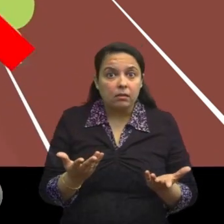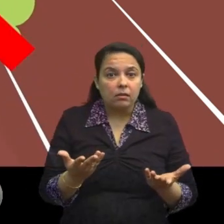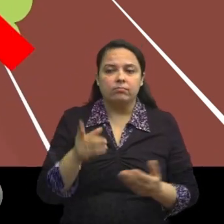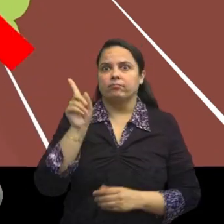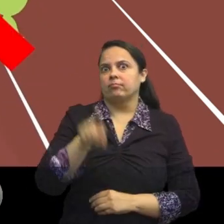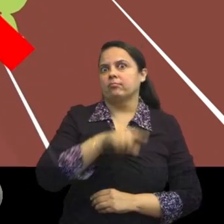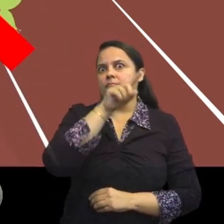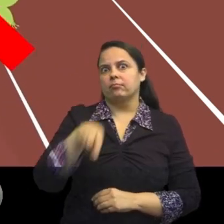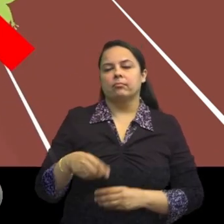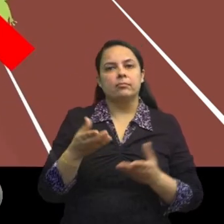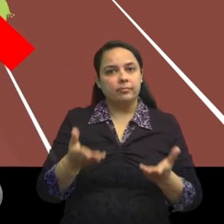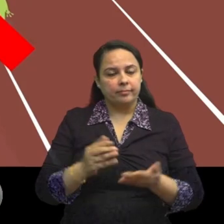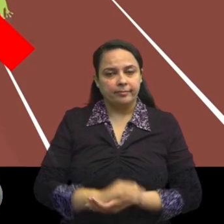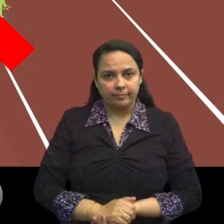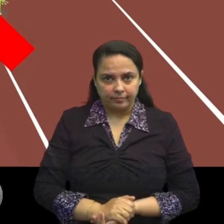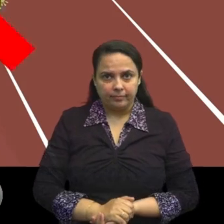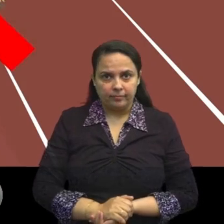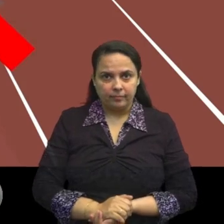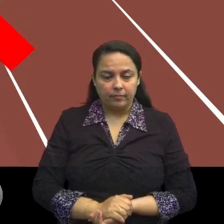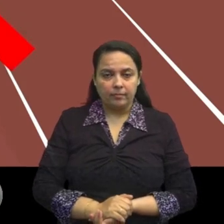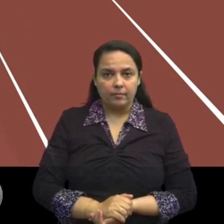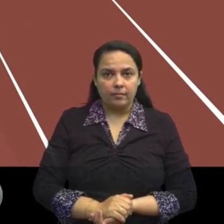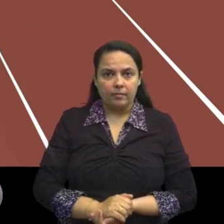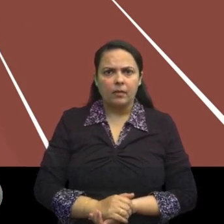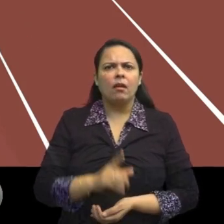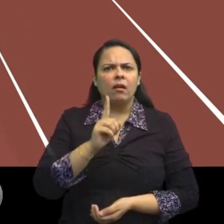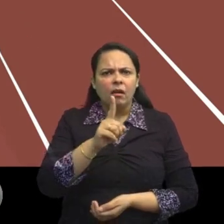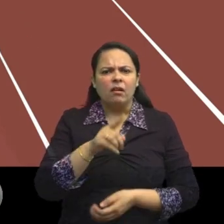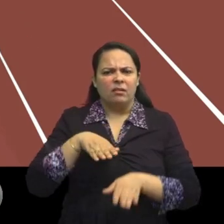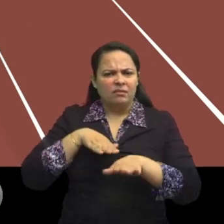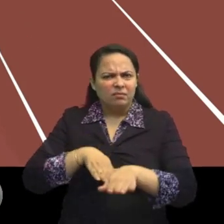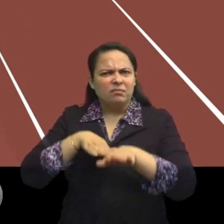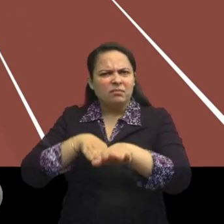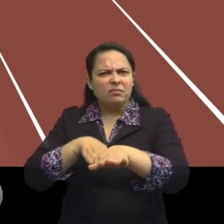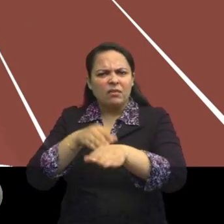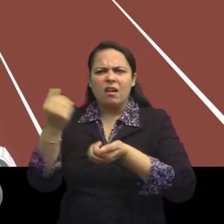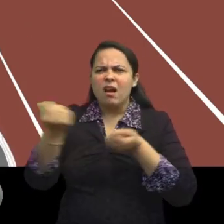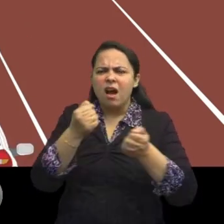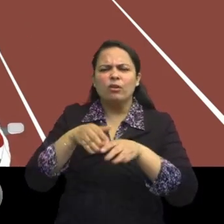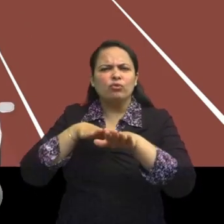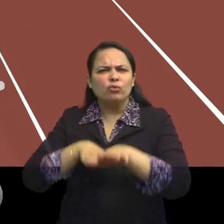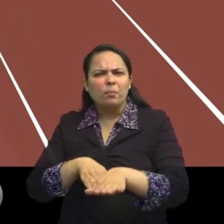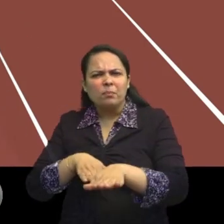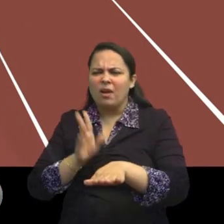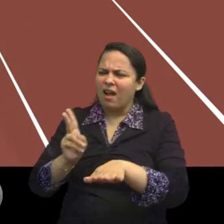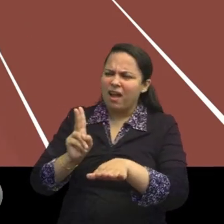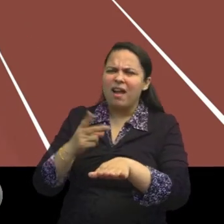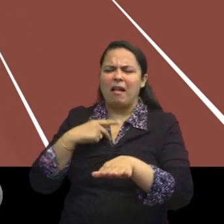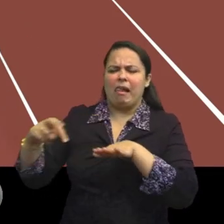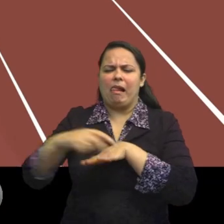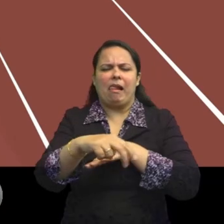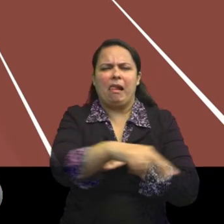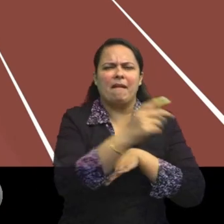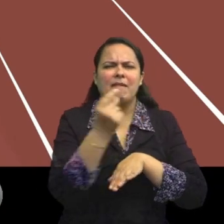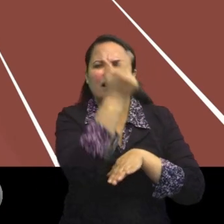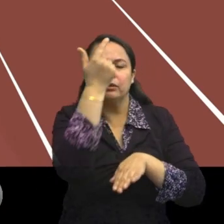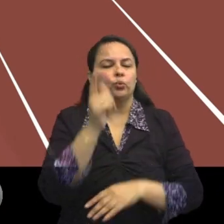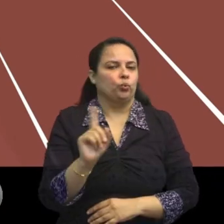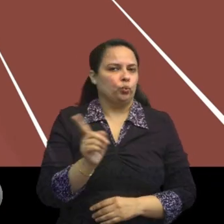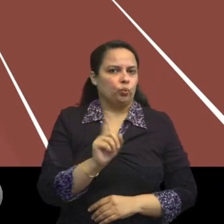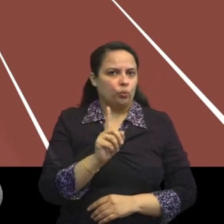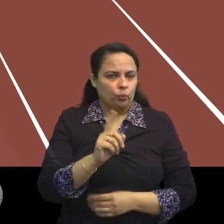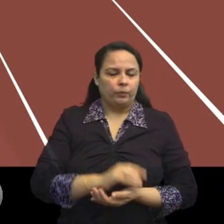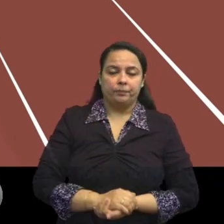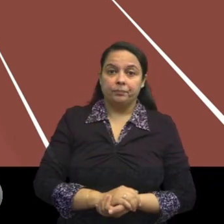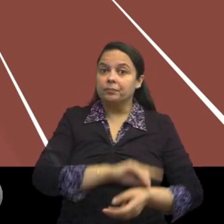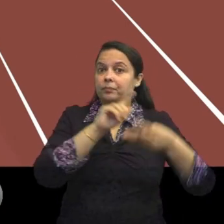right. Jojo didn't even pay attention to the fact that on a road where there is no pavement, he should walk